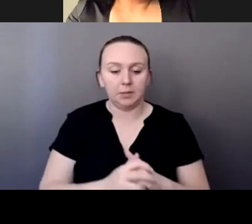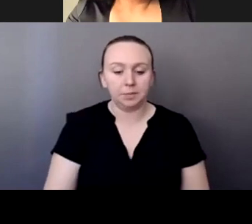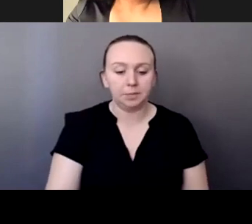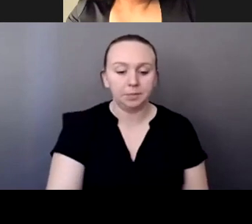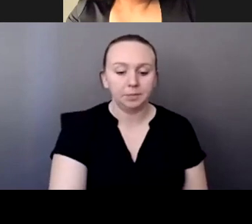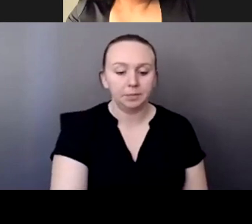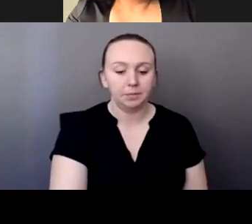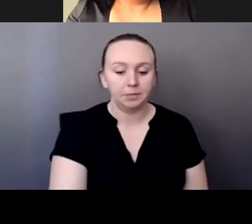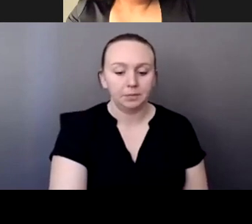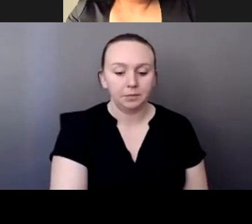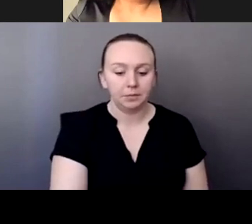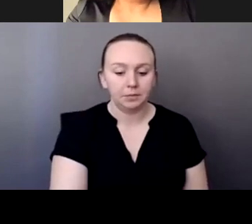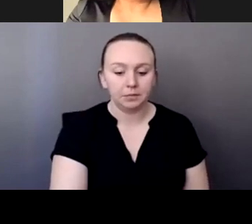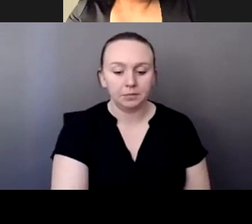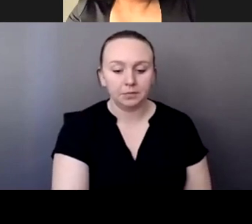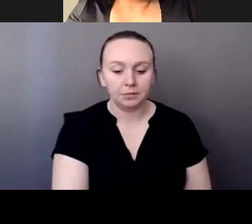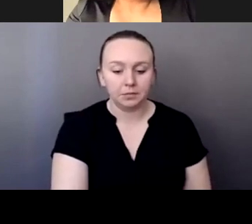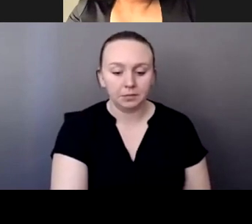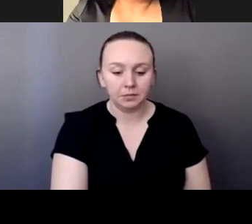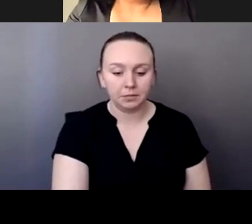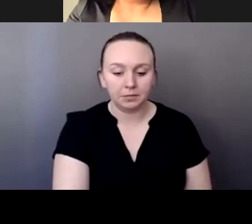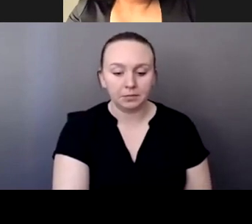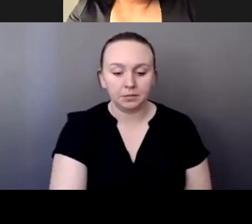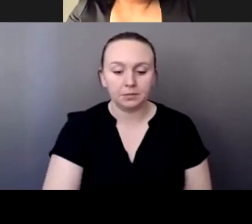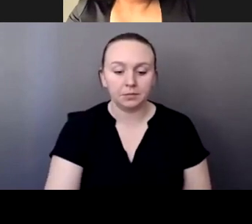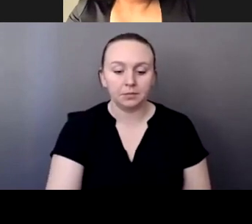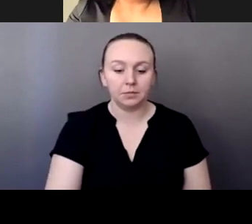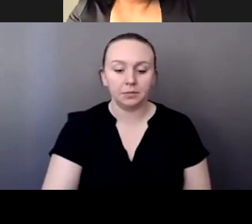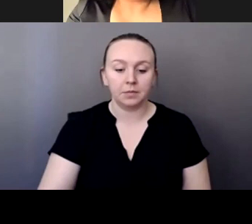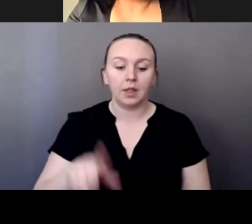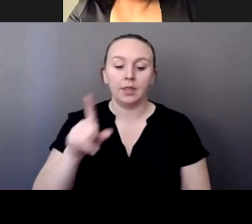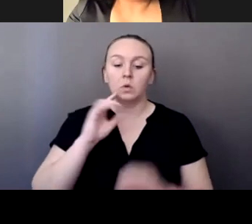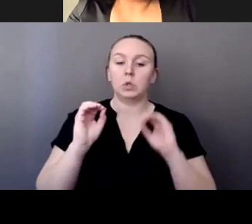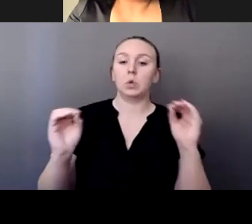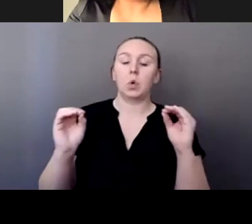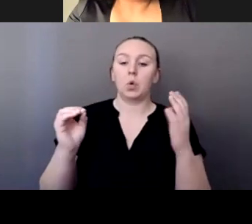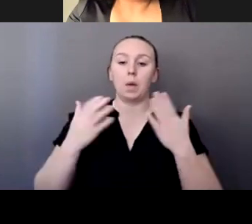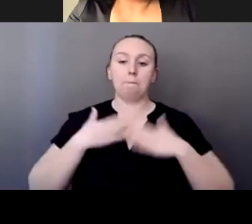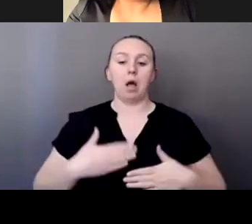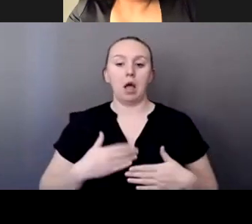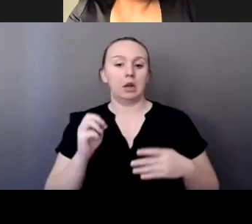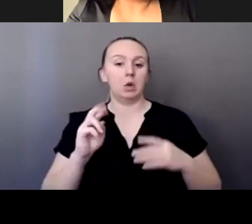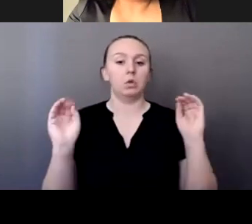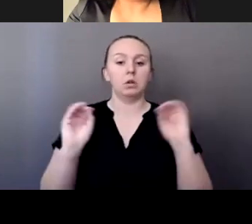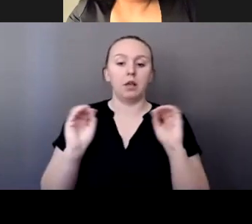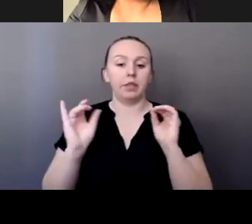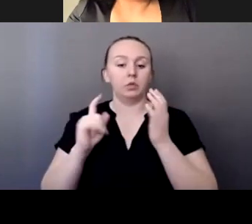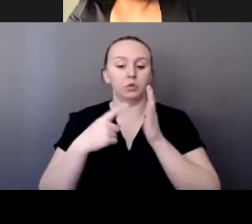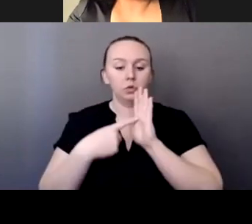so that was kind of, and there was no body or nothing to show that he was